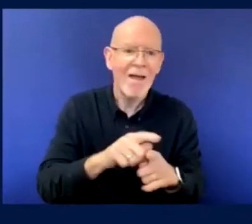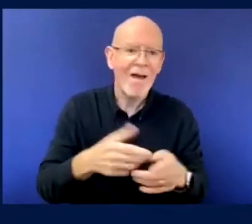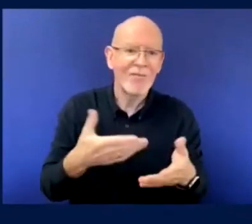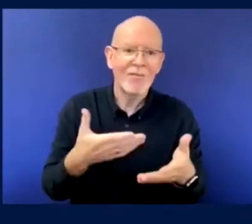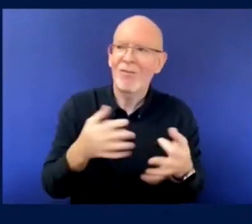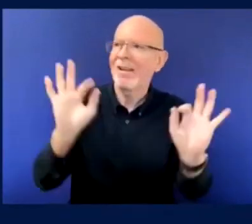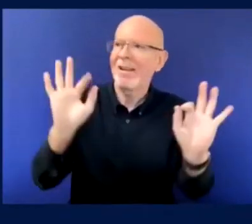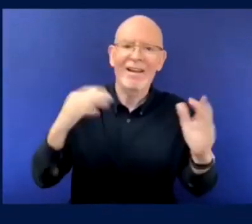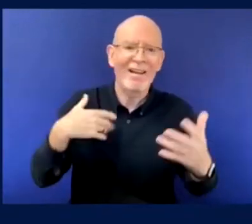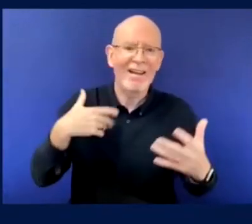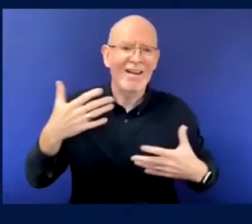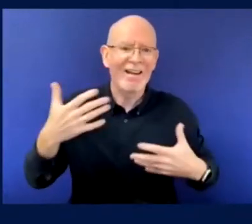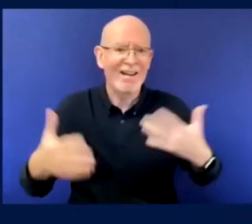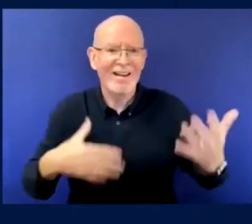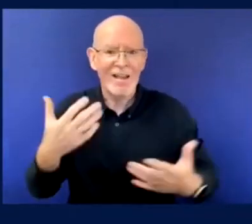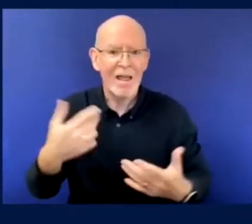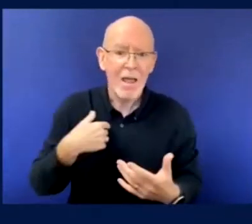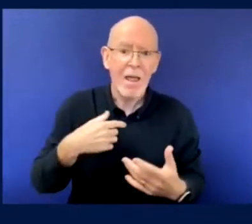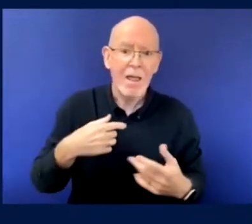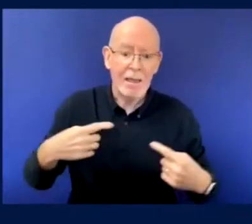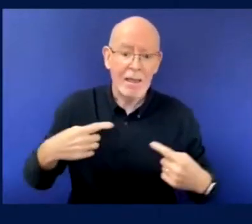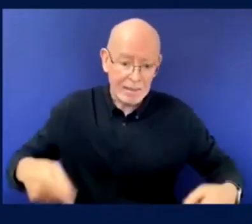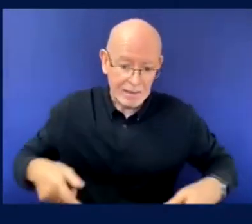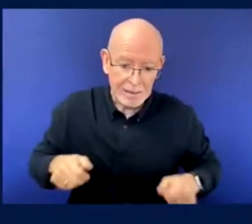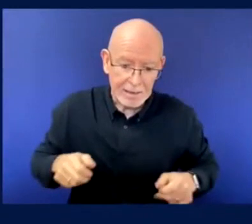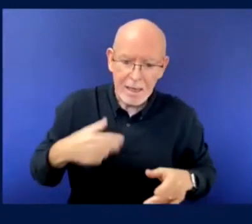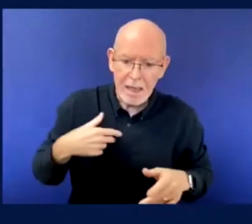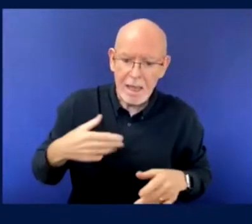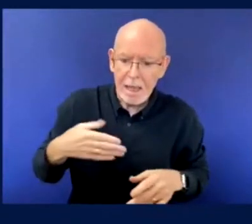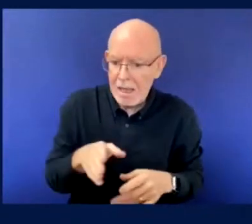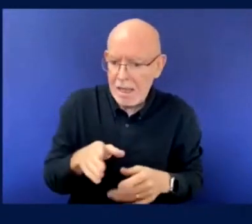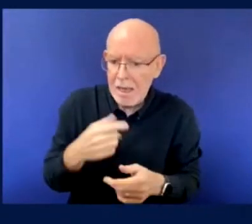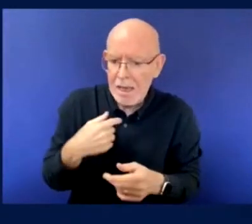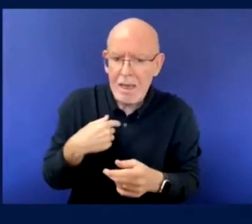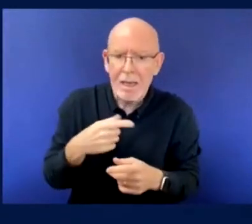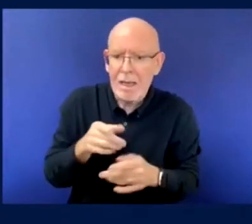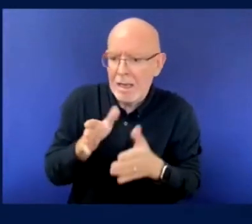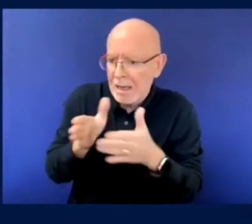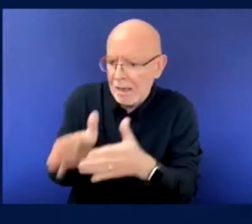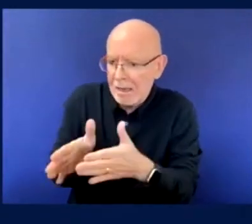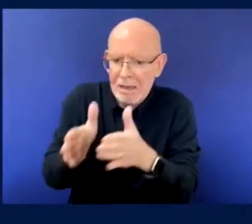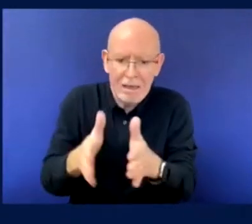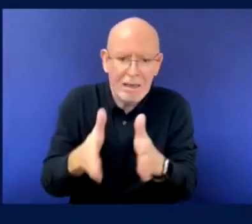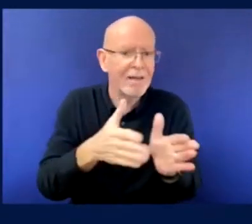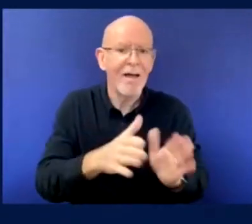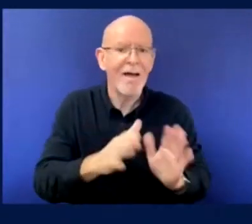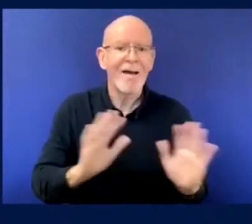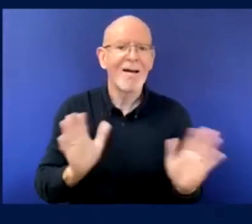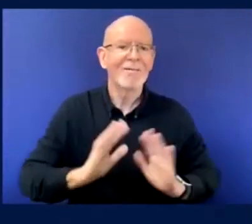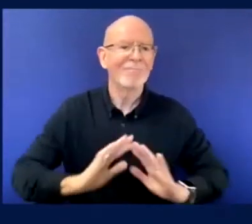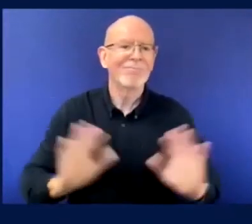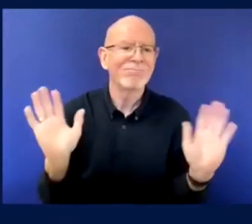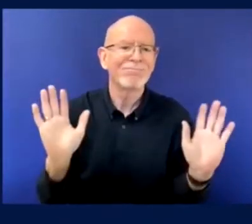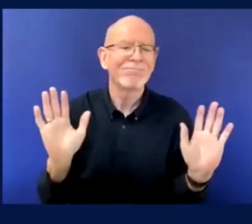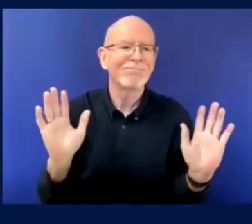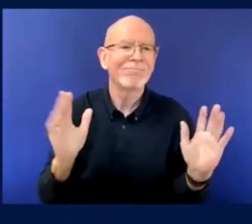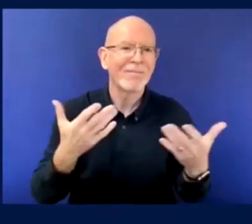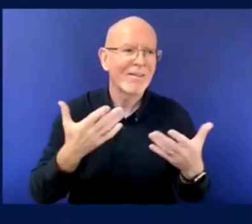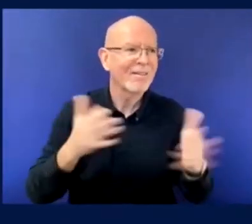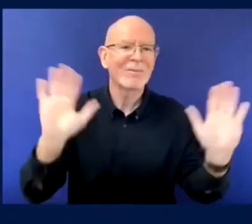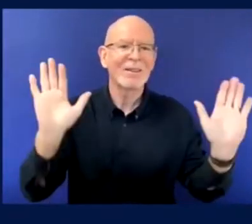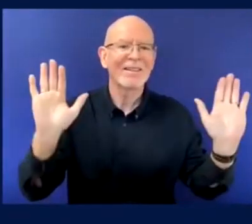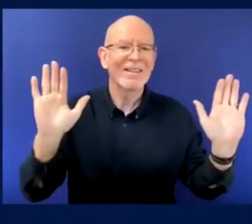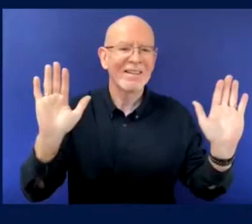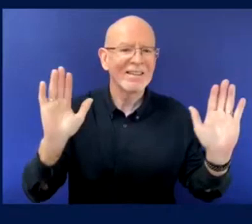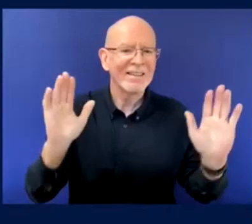I am part of the, of the array sector and not only a visitor. And on that, on